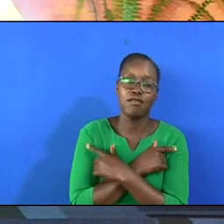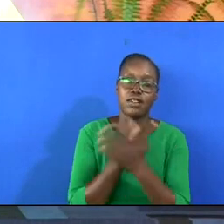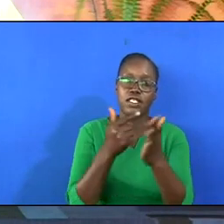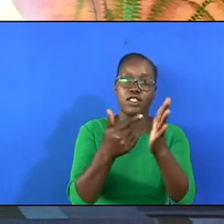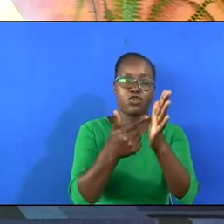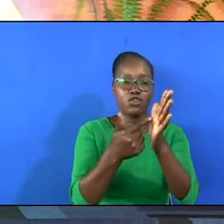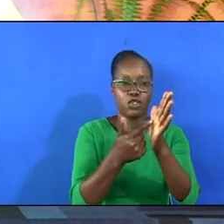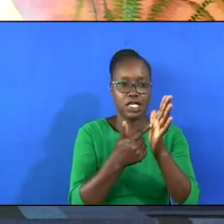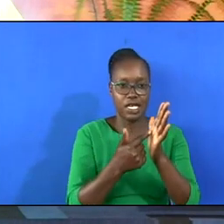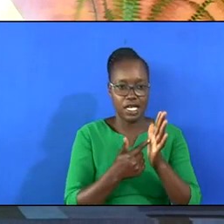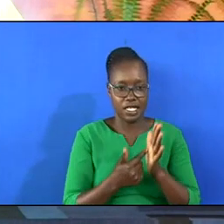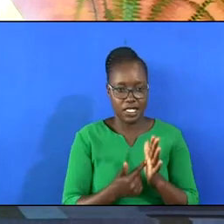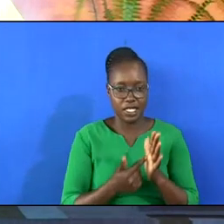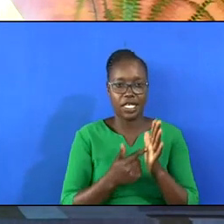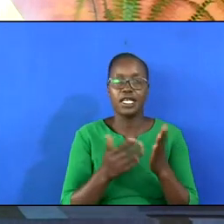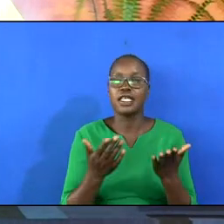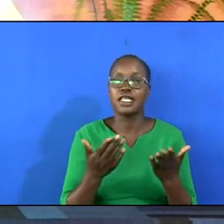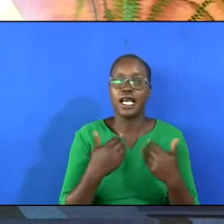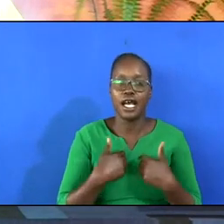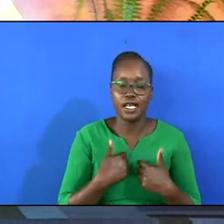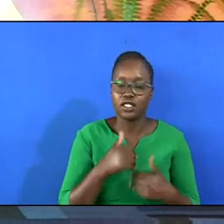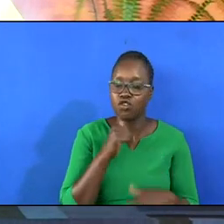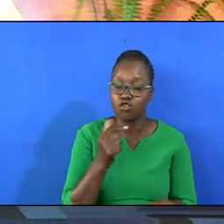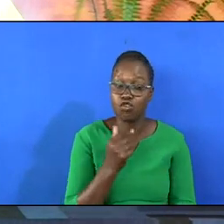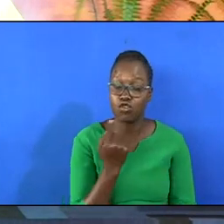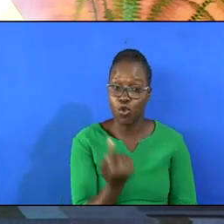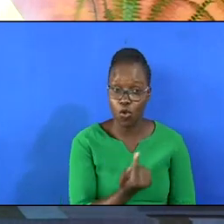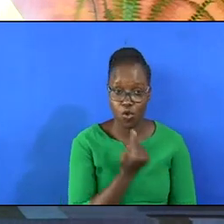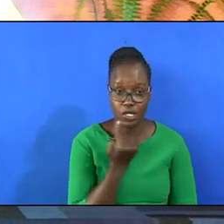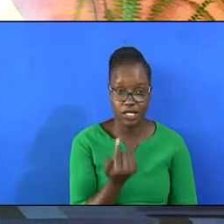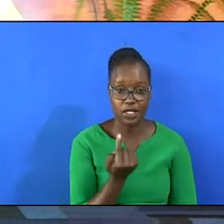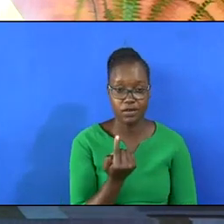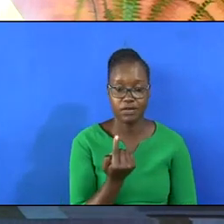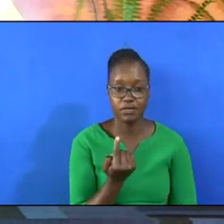us he has not only